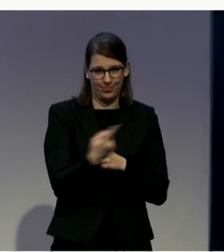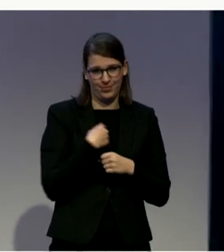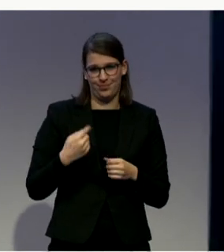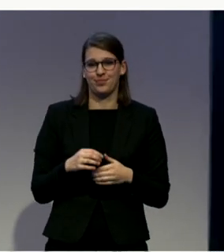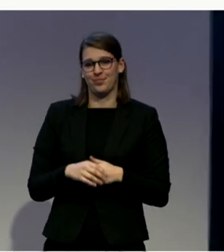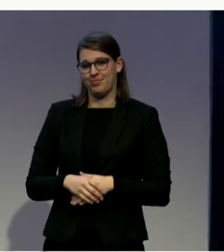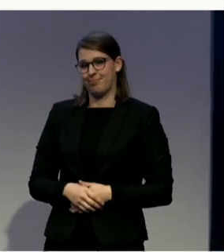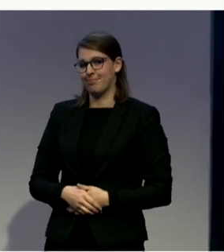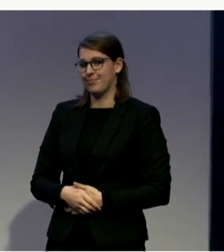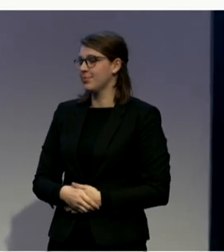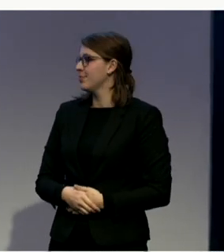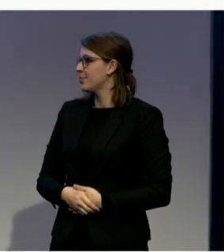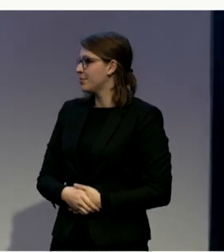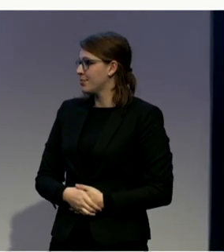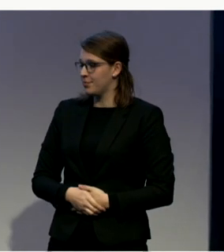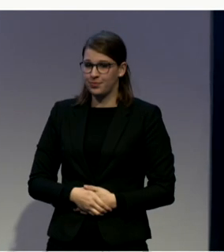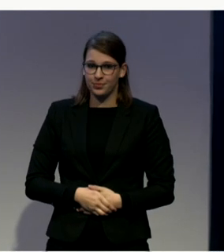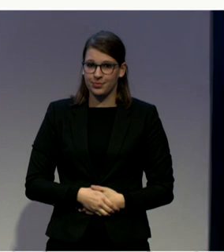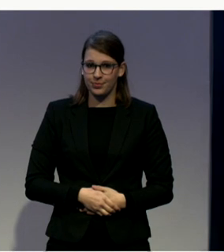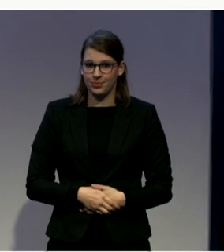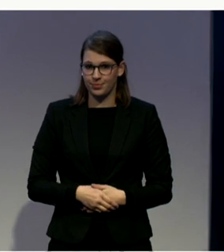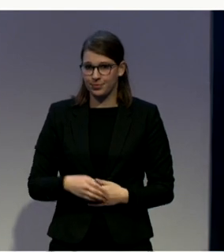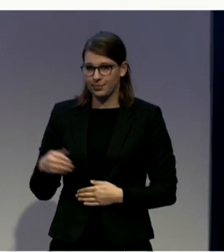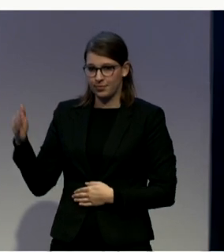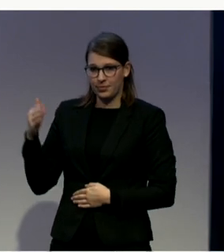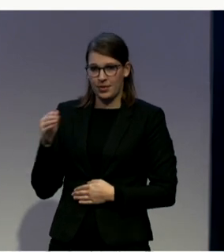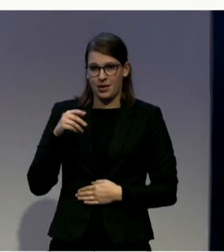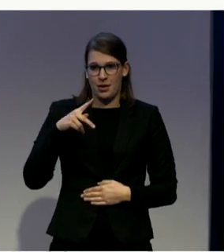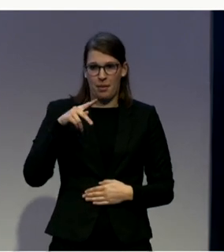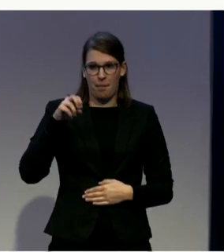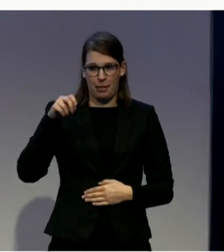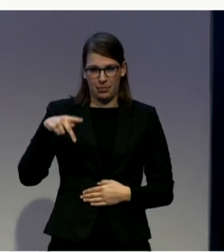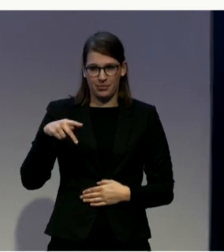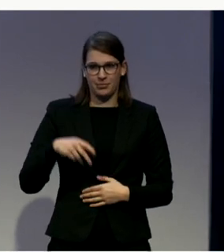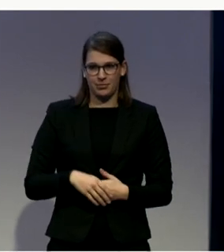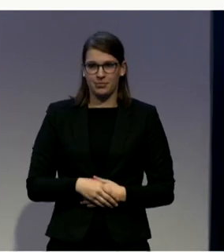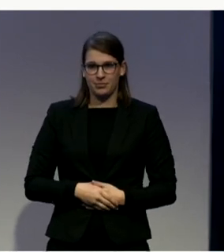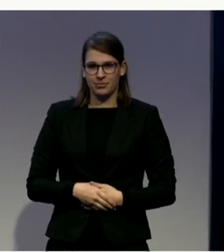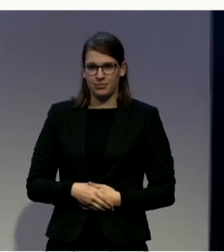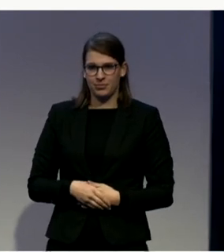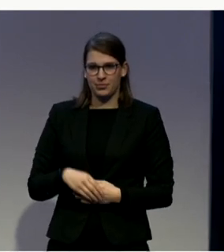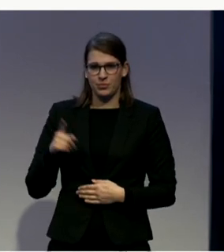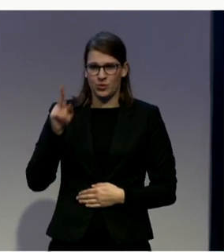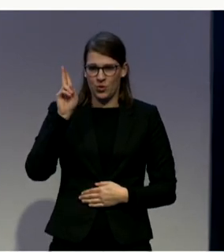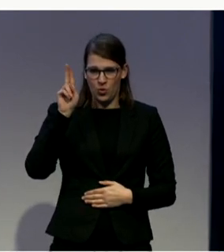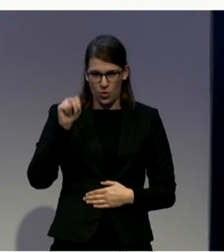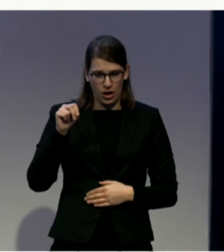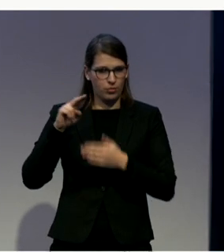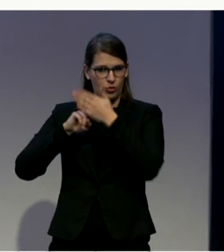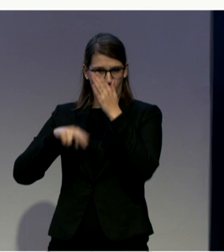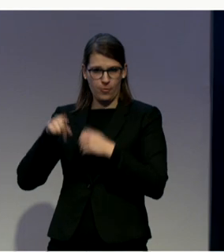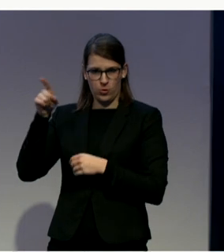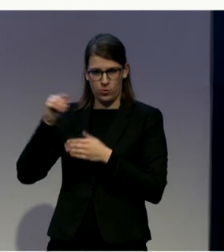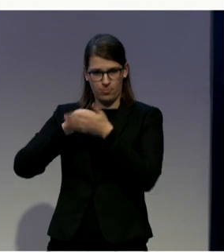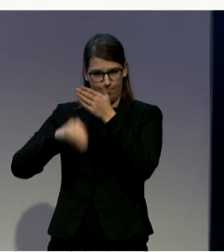Thank you. I give the word to Pep. Yeah. think that ten years after the entering force of CRPD, we have seen that